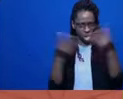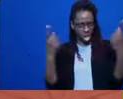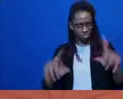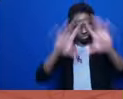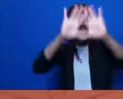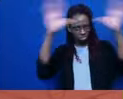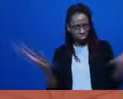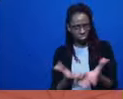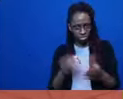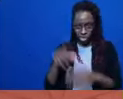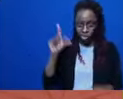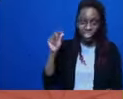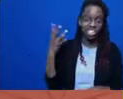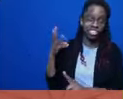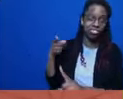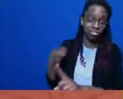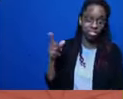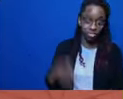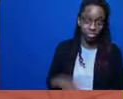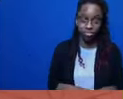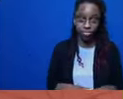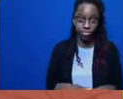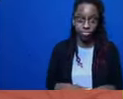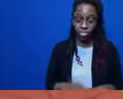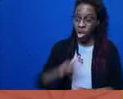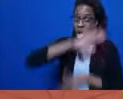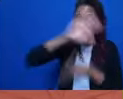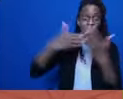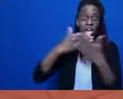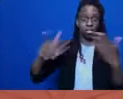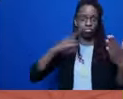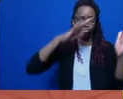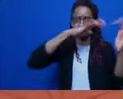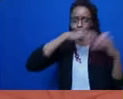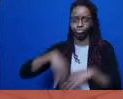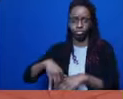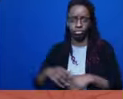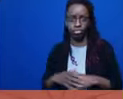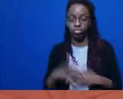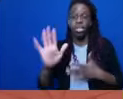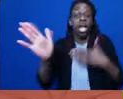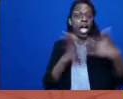the whole thing went down. Anyway, Brescia completed her,